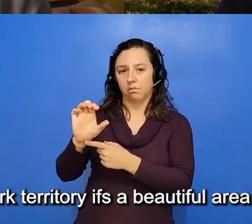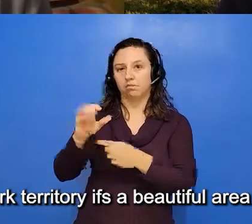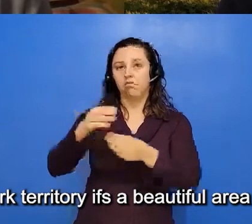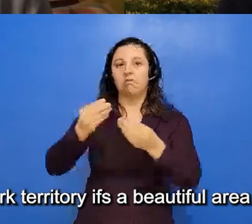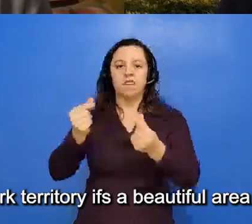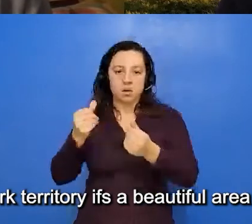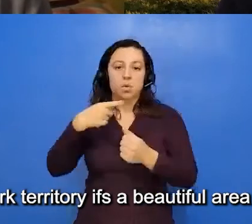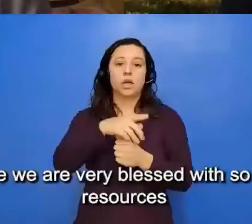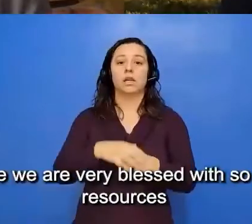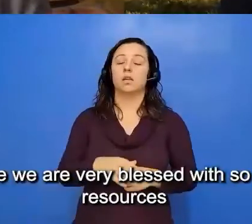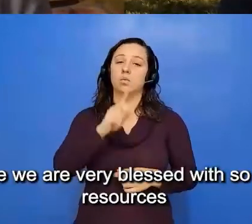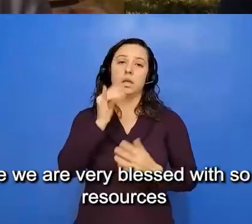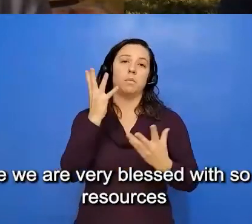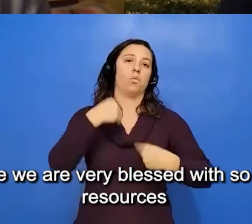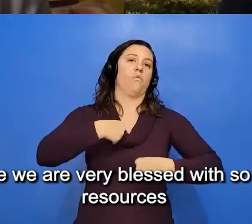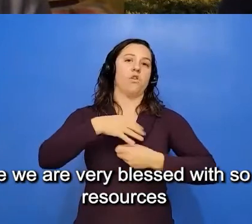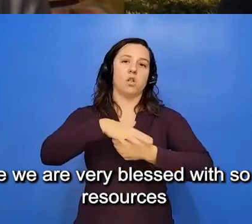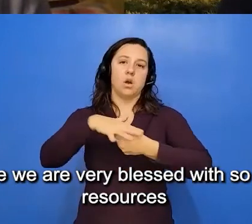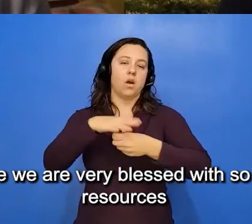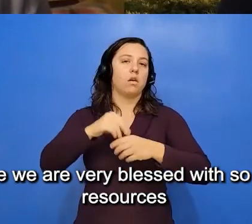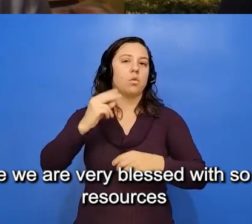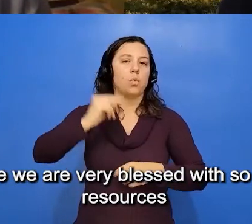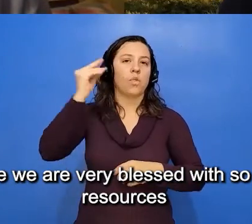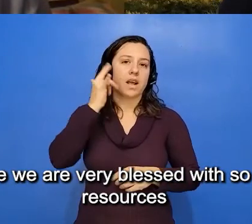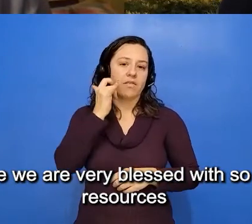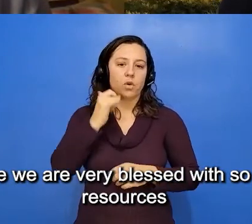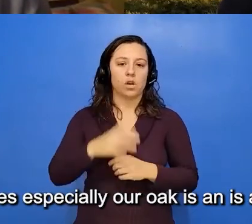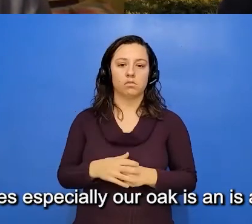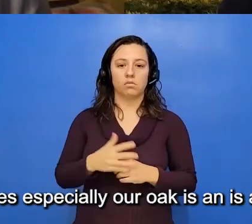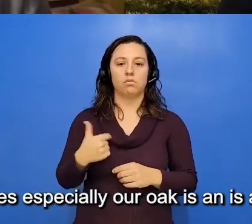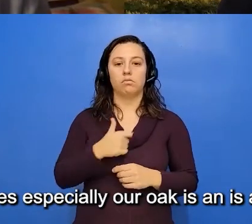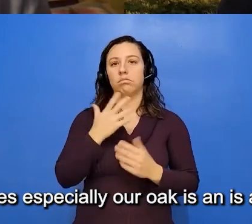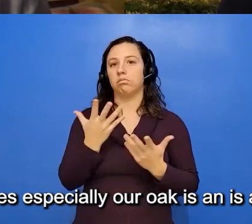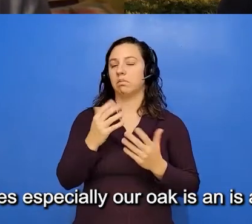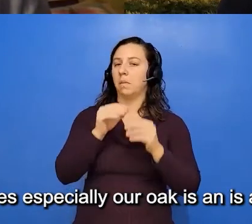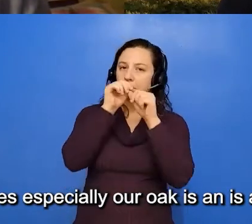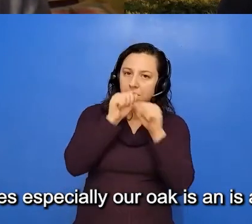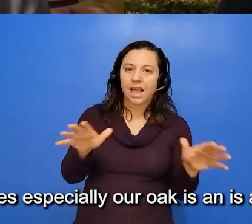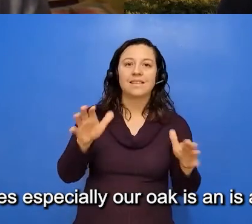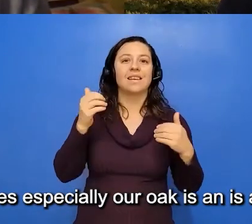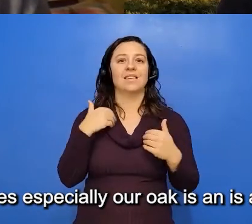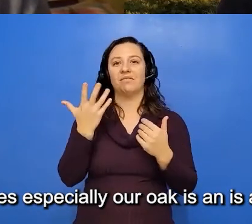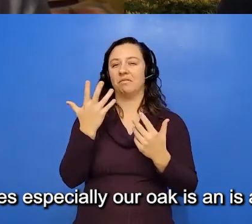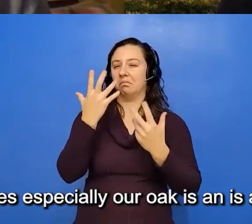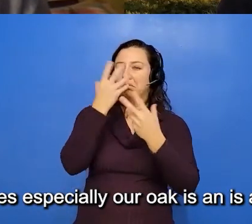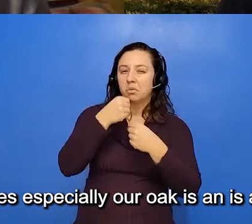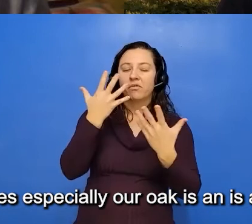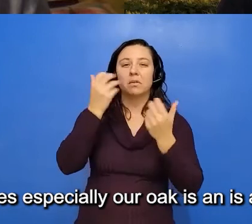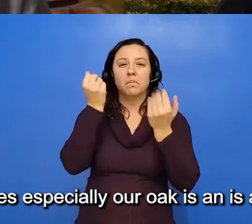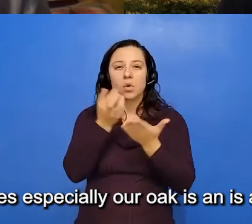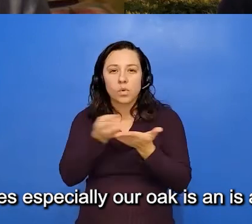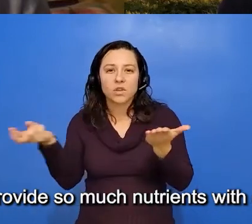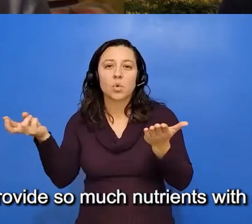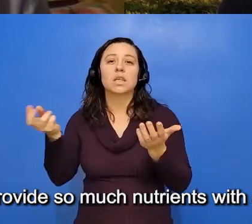a beautiful area of Northern California where we are very blessed with so many beautiful resources, especially our oak